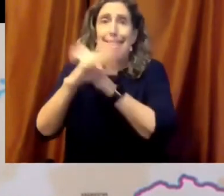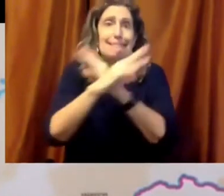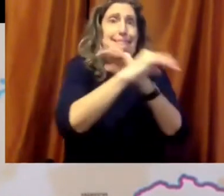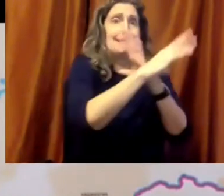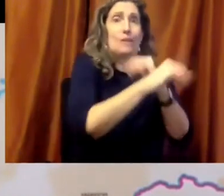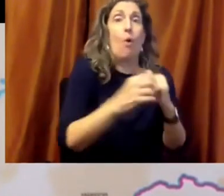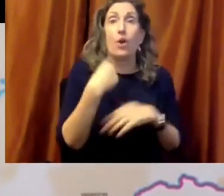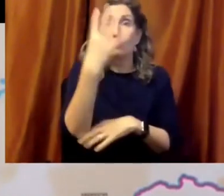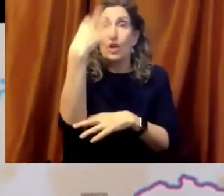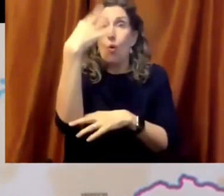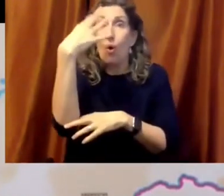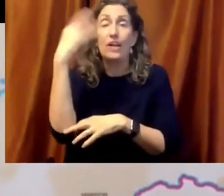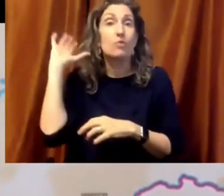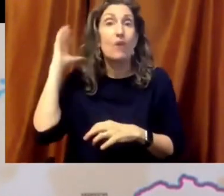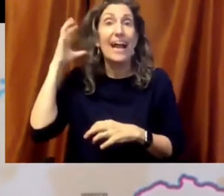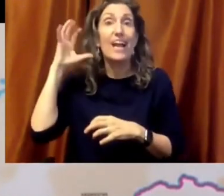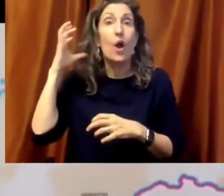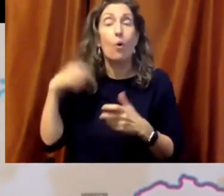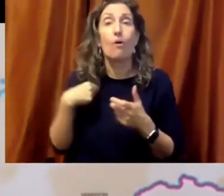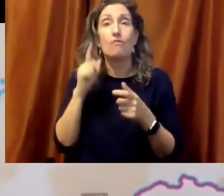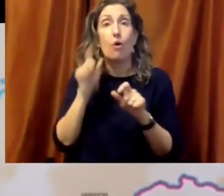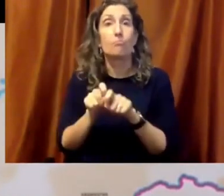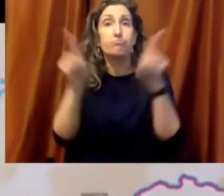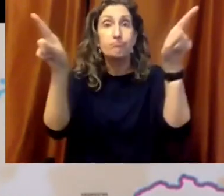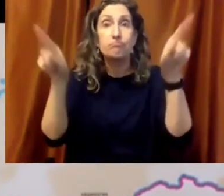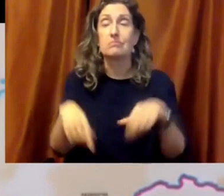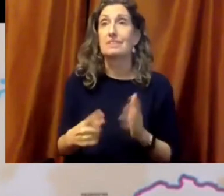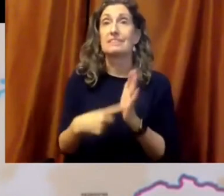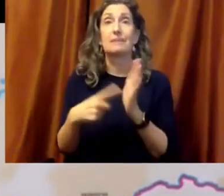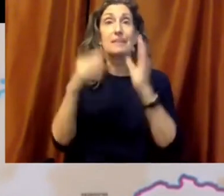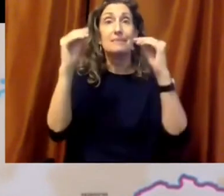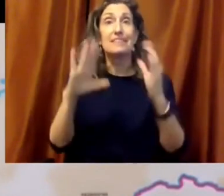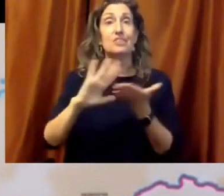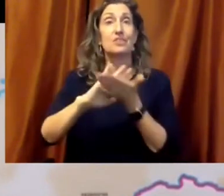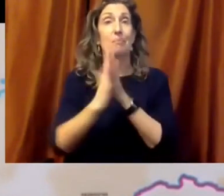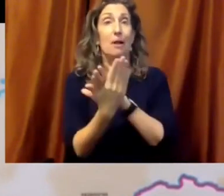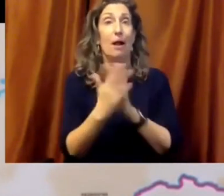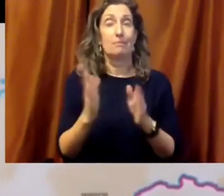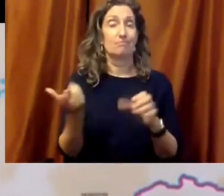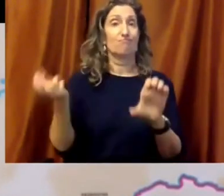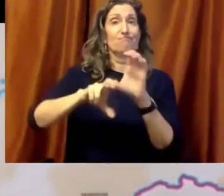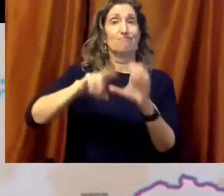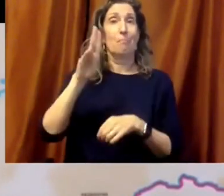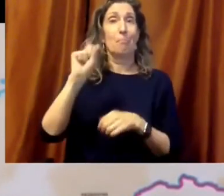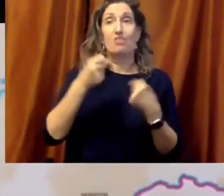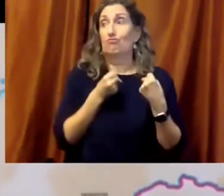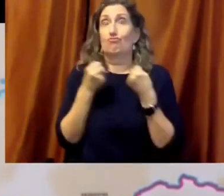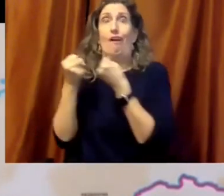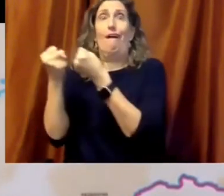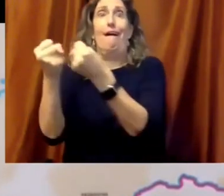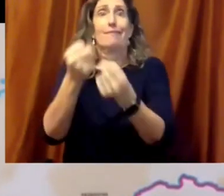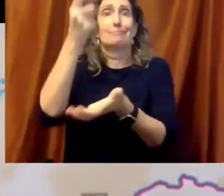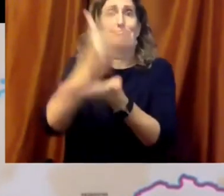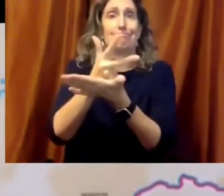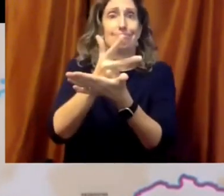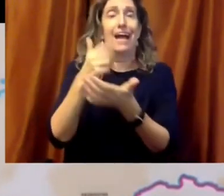driving school buses with mobile Wi-Fi to provide hotspots in remote locations of the U.S. Social media